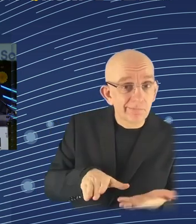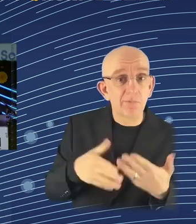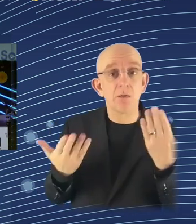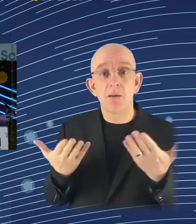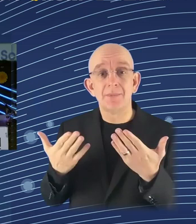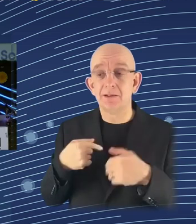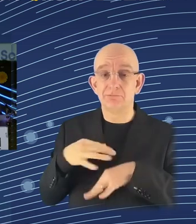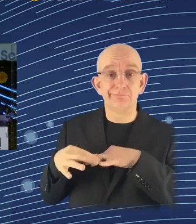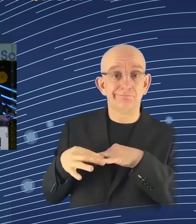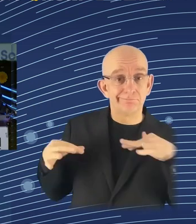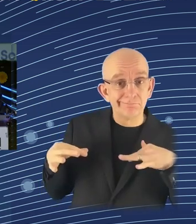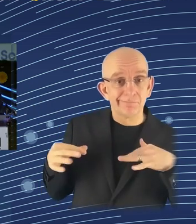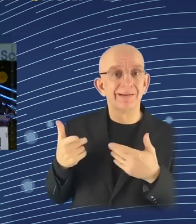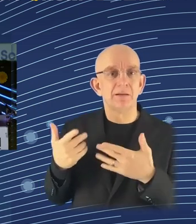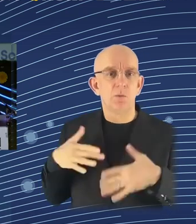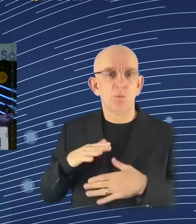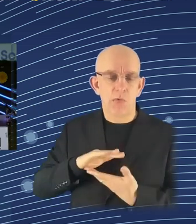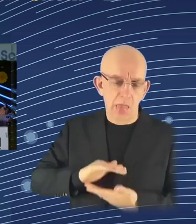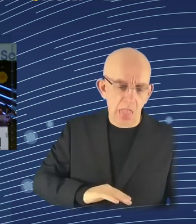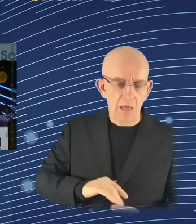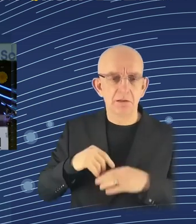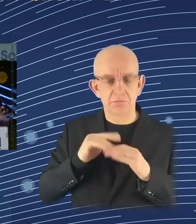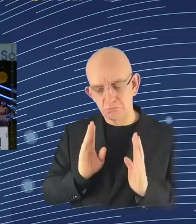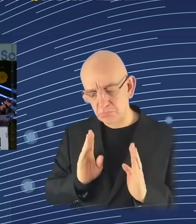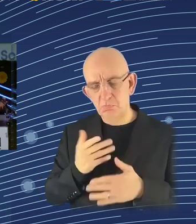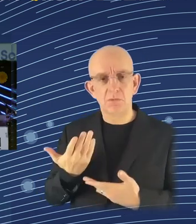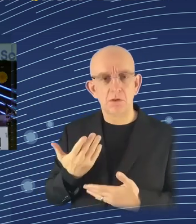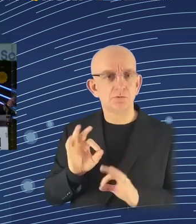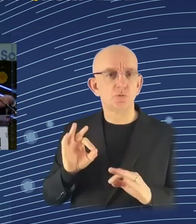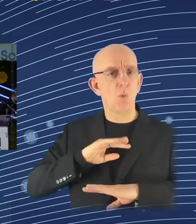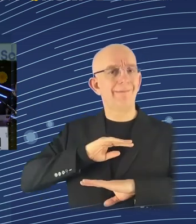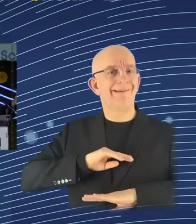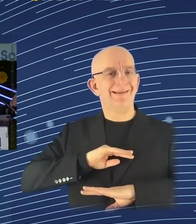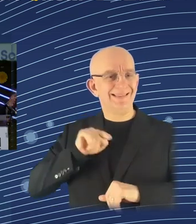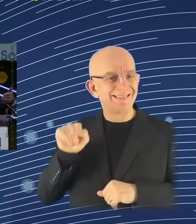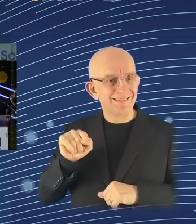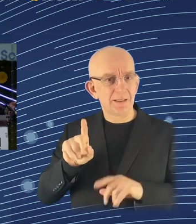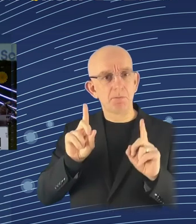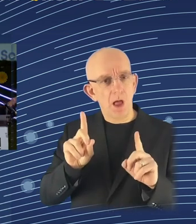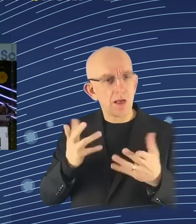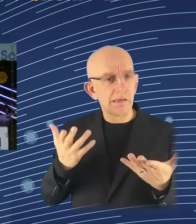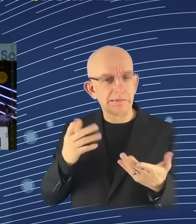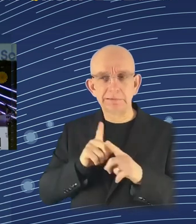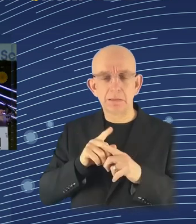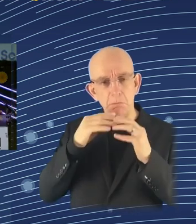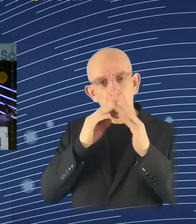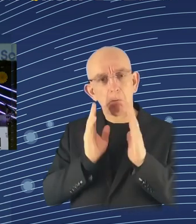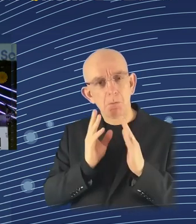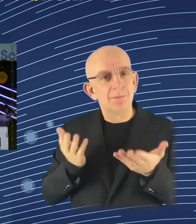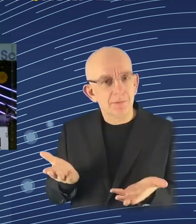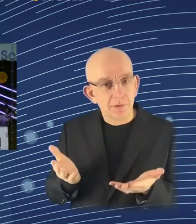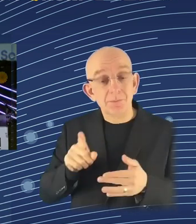But the surveys, they say they are. don't know. But on a regular basis, it's...